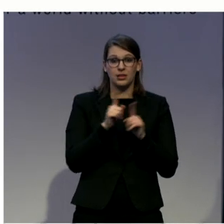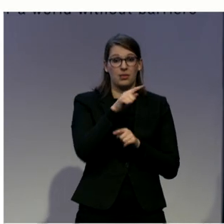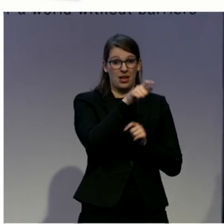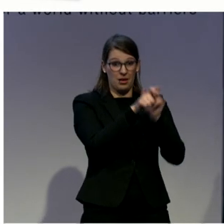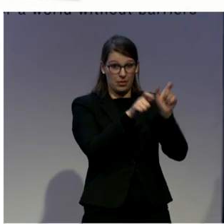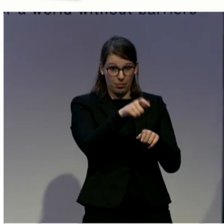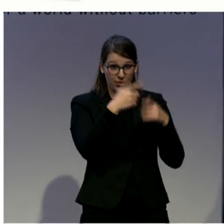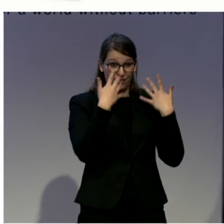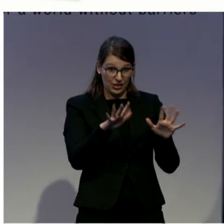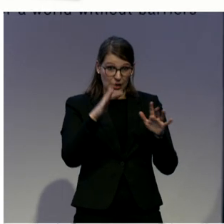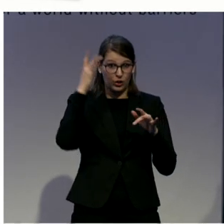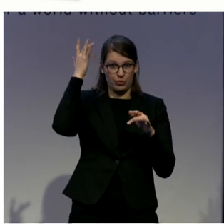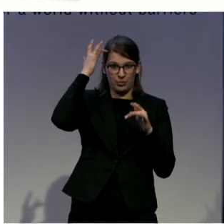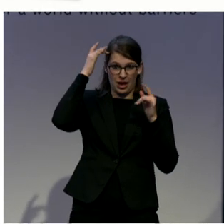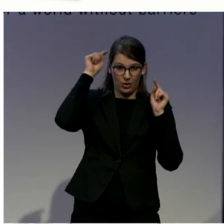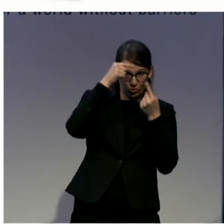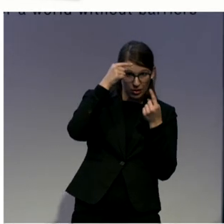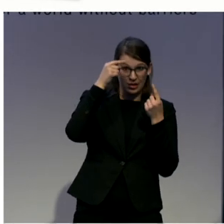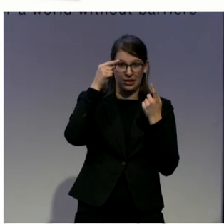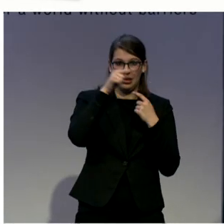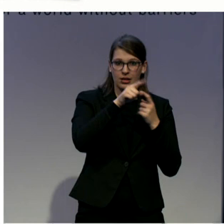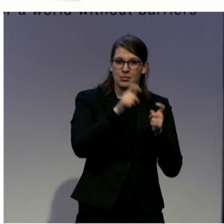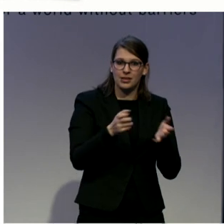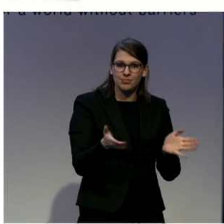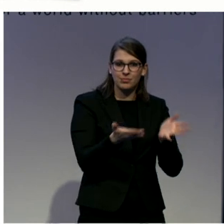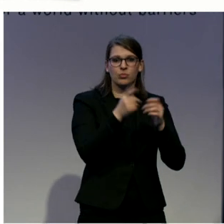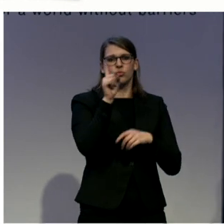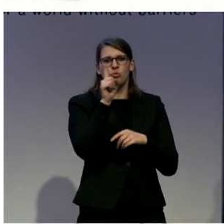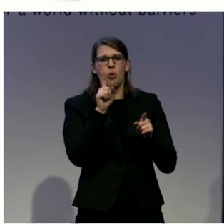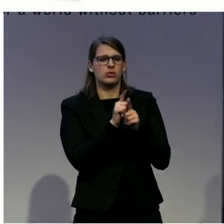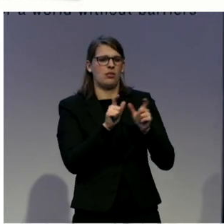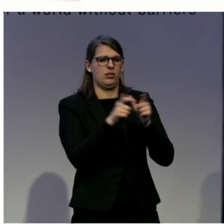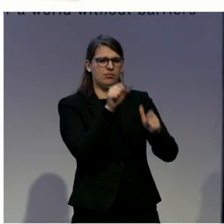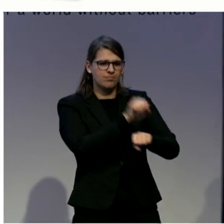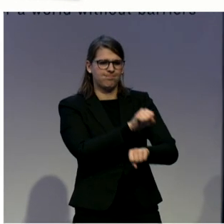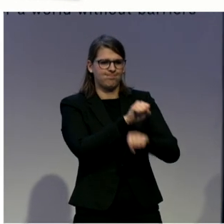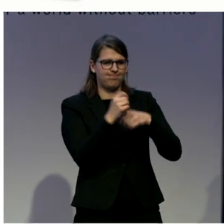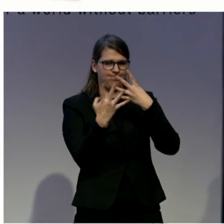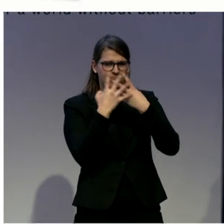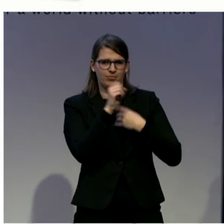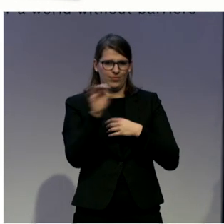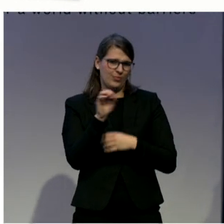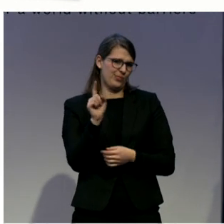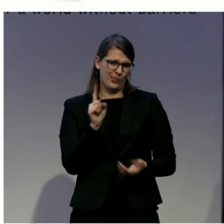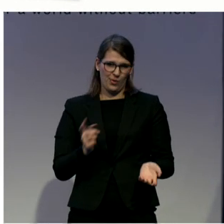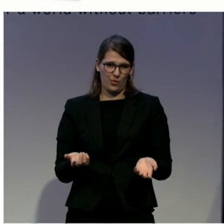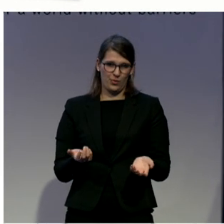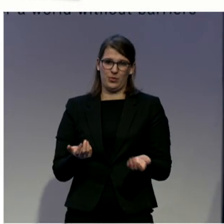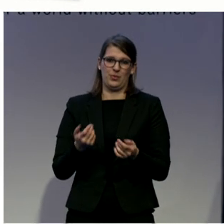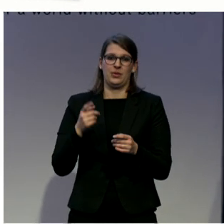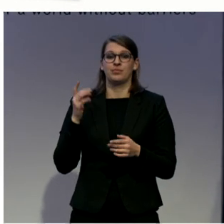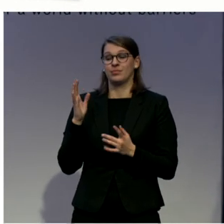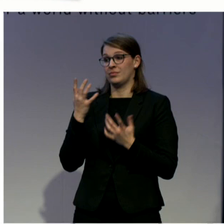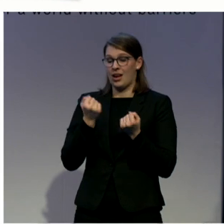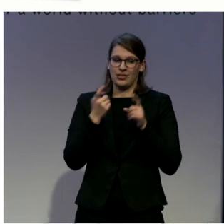How did we do that? Well, we've introduced the brain injury identity card, and what you'll see there is it has a photo of the individual.